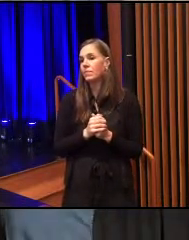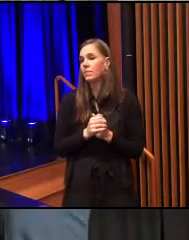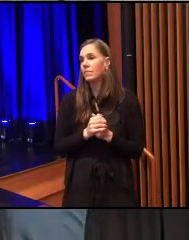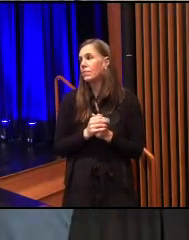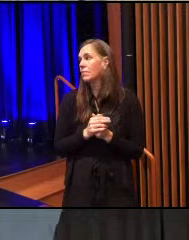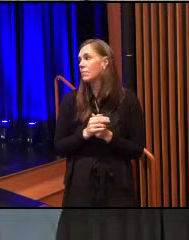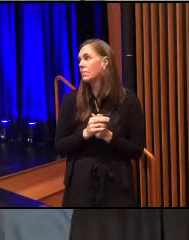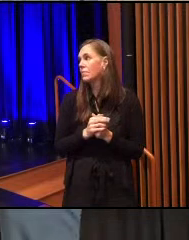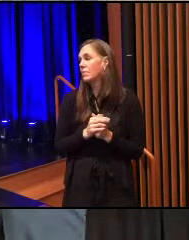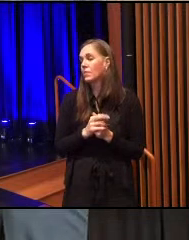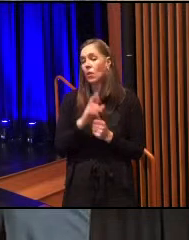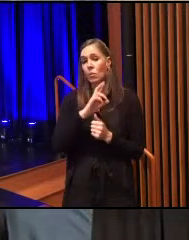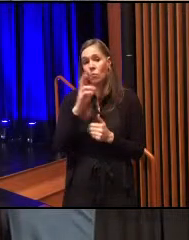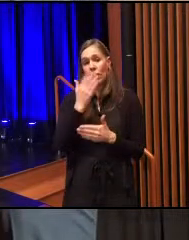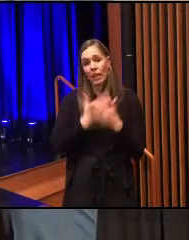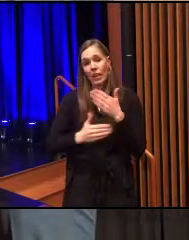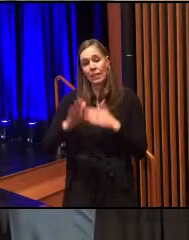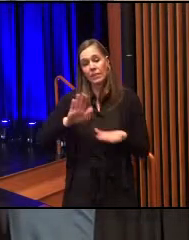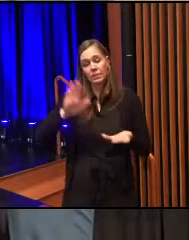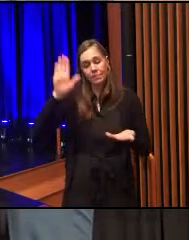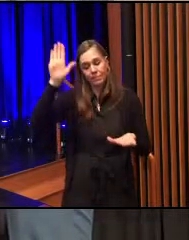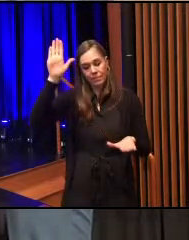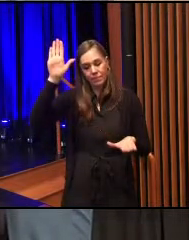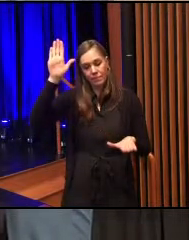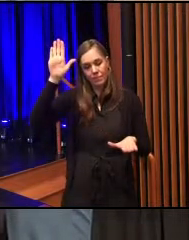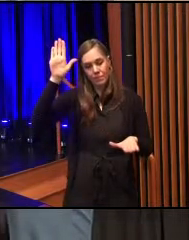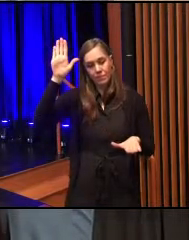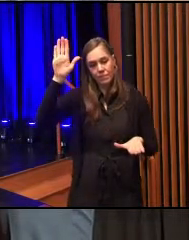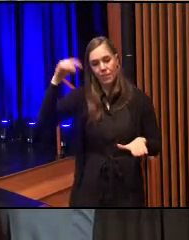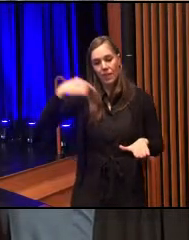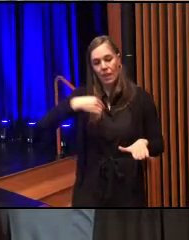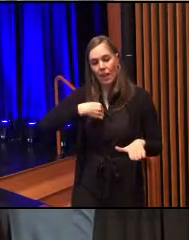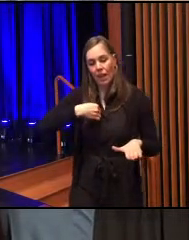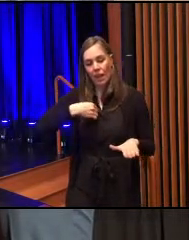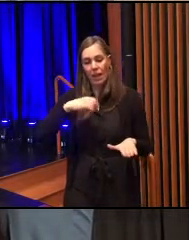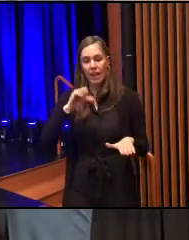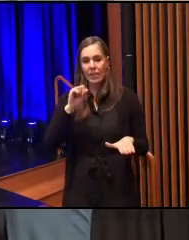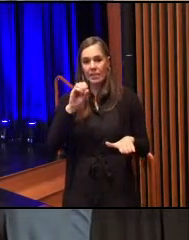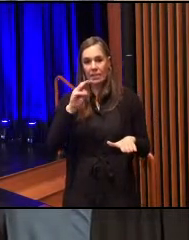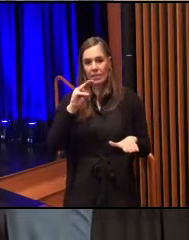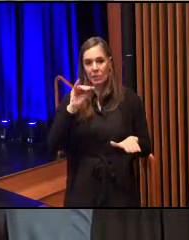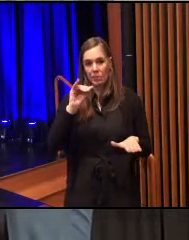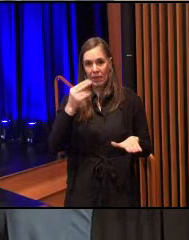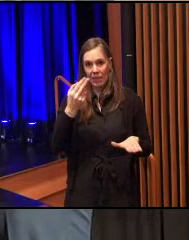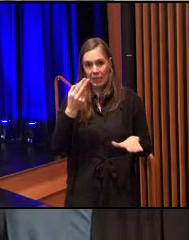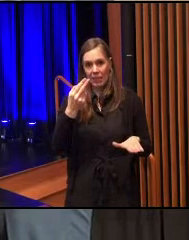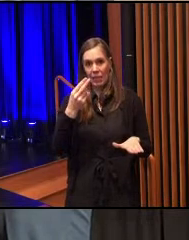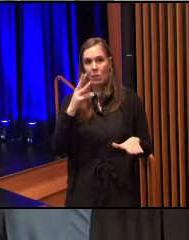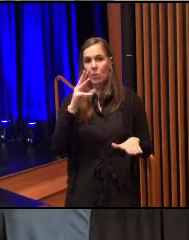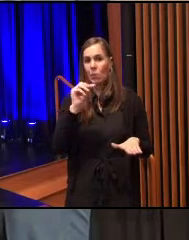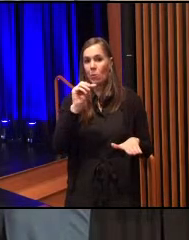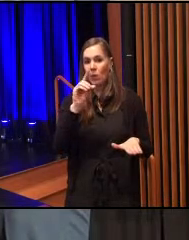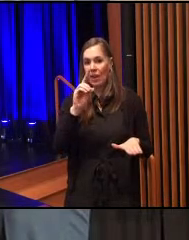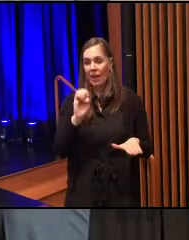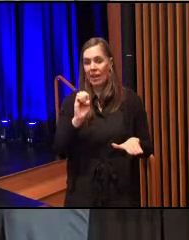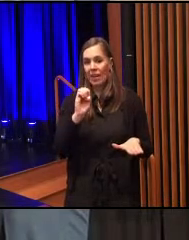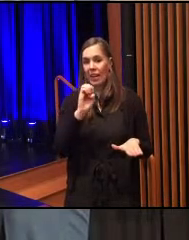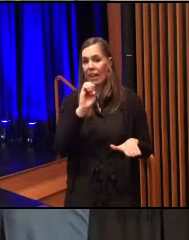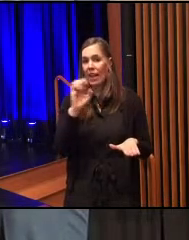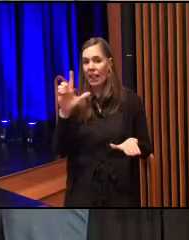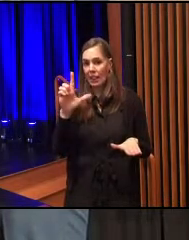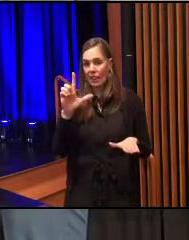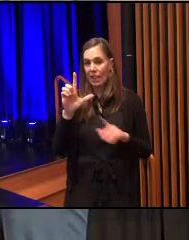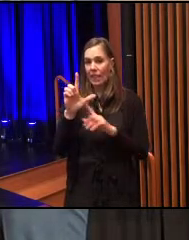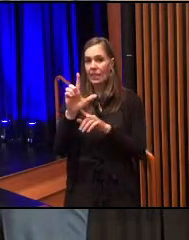would you please raise your right hand and repeat after me I Ismail Smith-Wadell I Ismail Smith-Wadell being